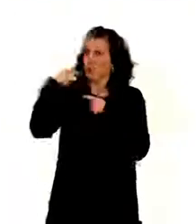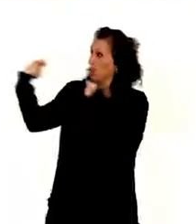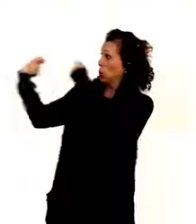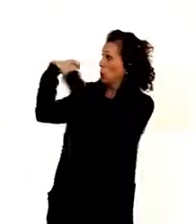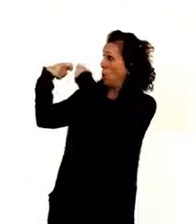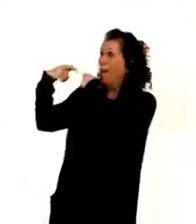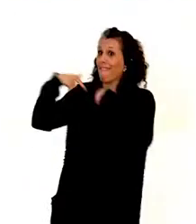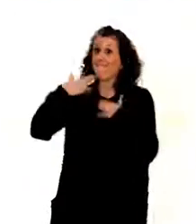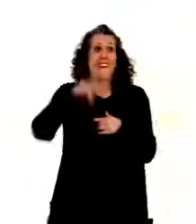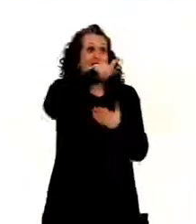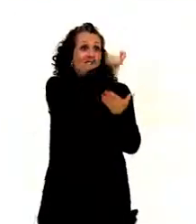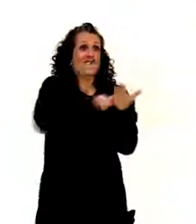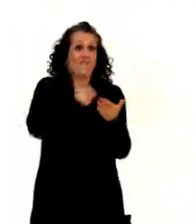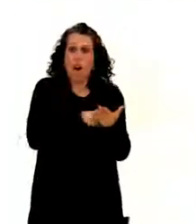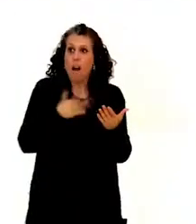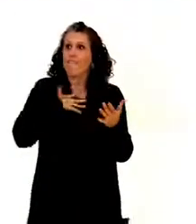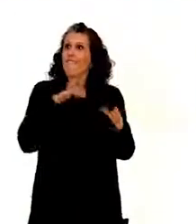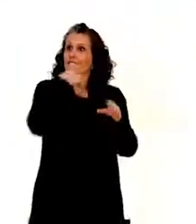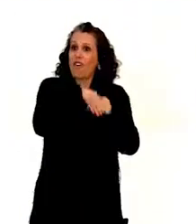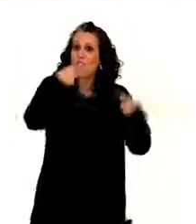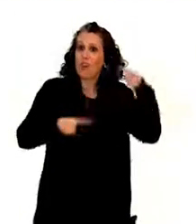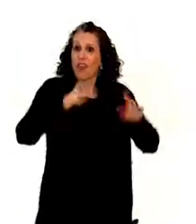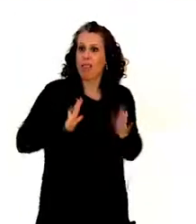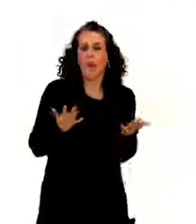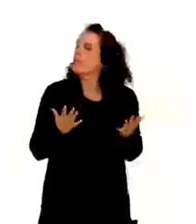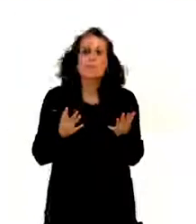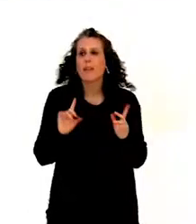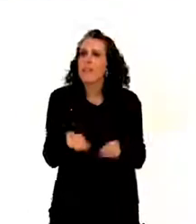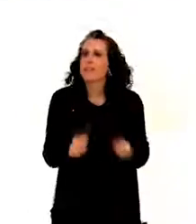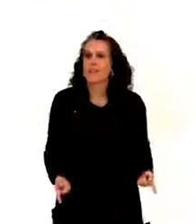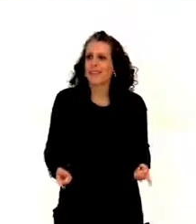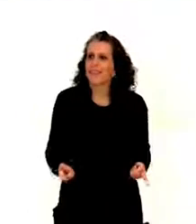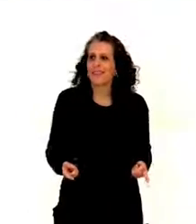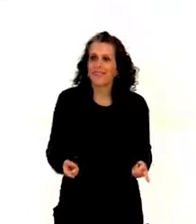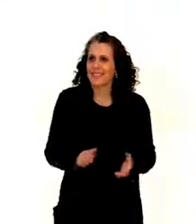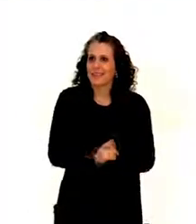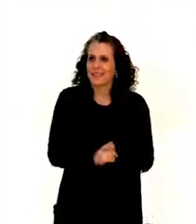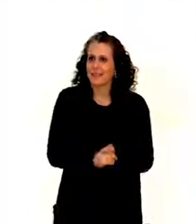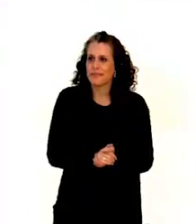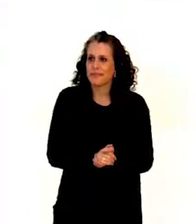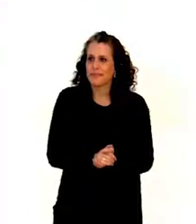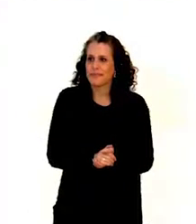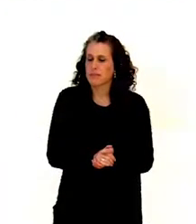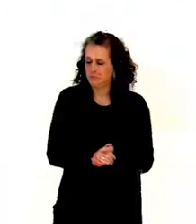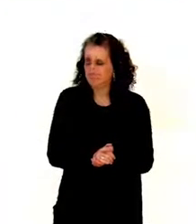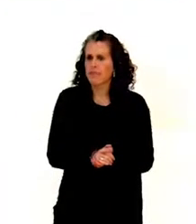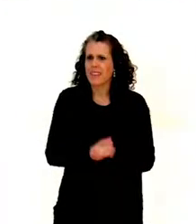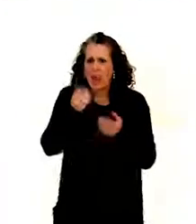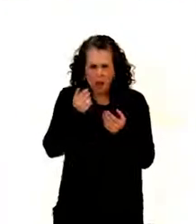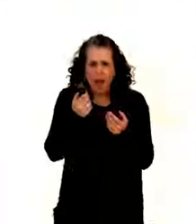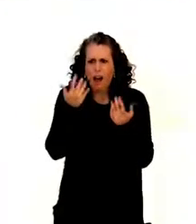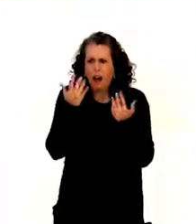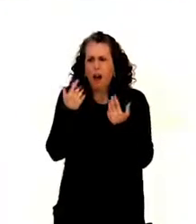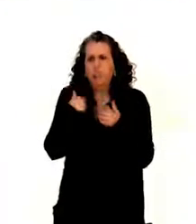take part in the political life. did have several individual